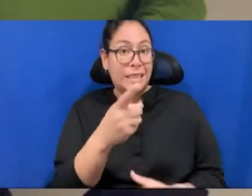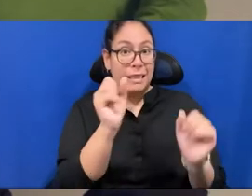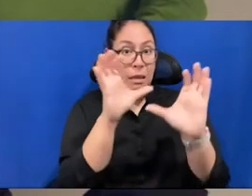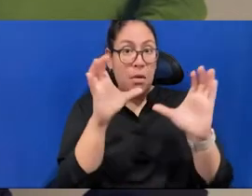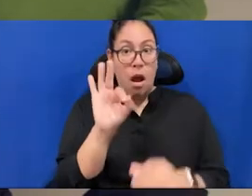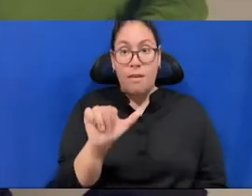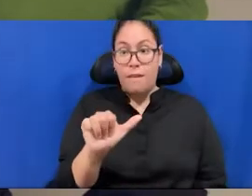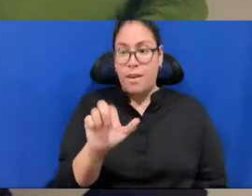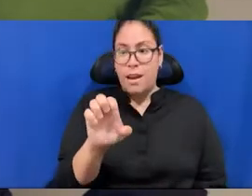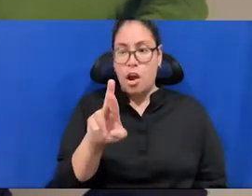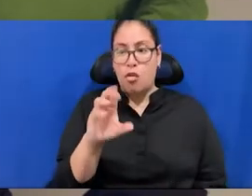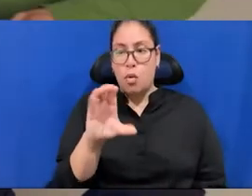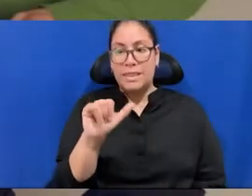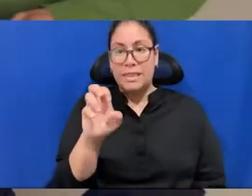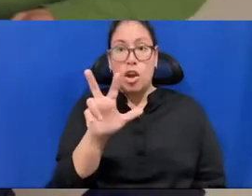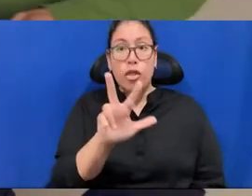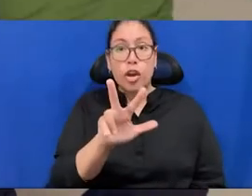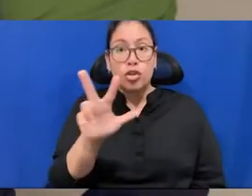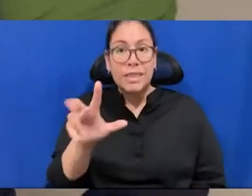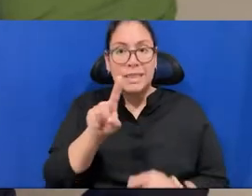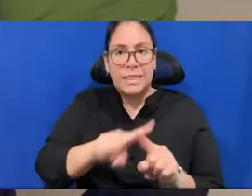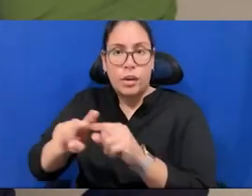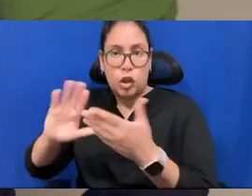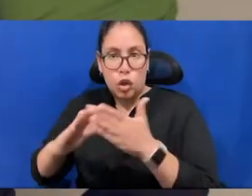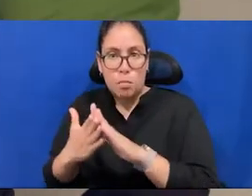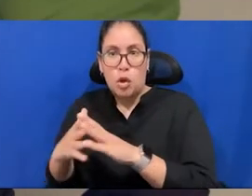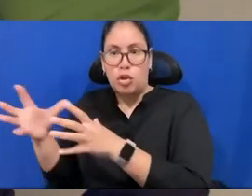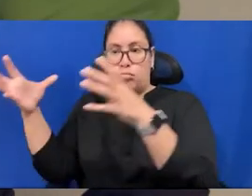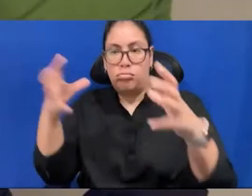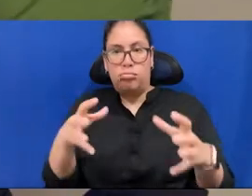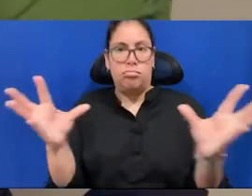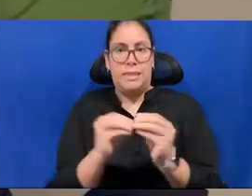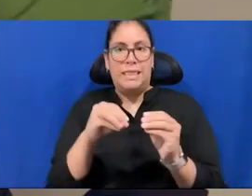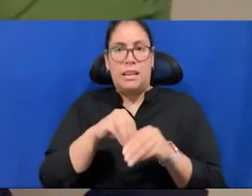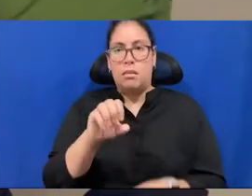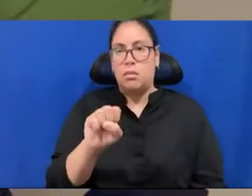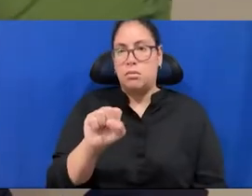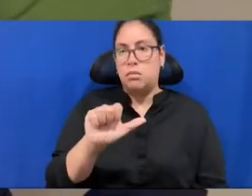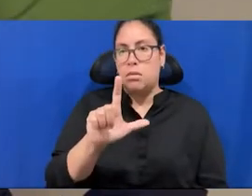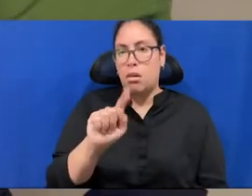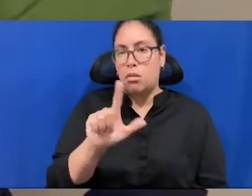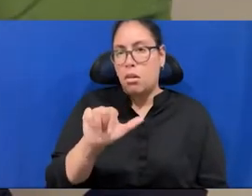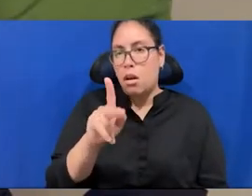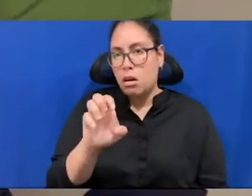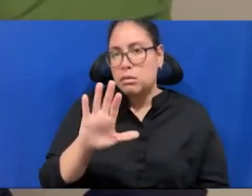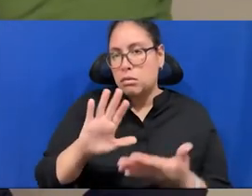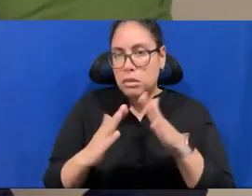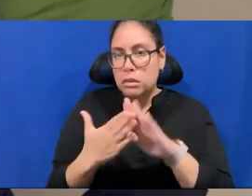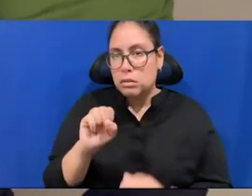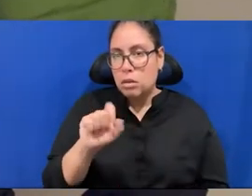communities in the Salt Lake in Cujuy, Argentina, where you could see also a message from the community who lives over there.